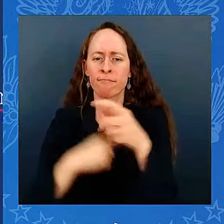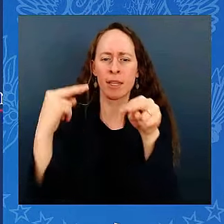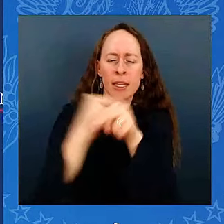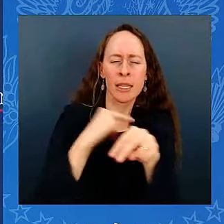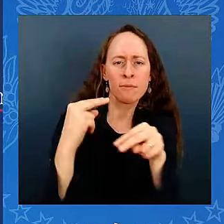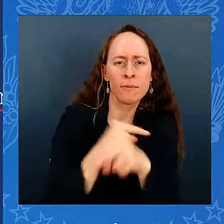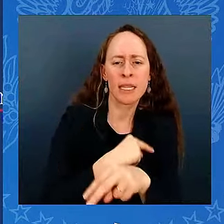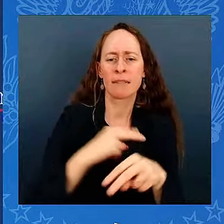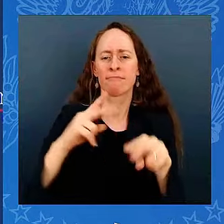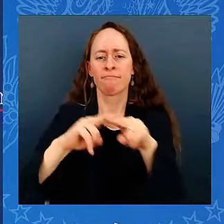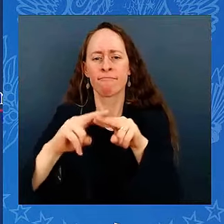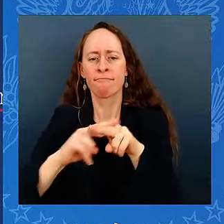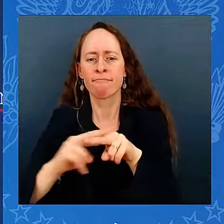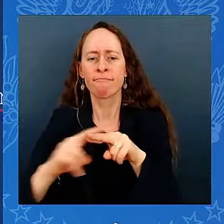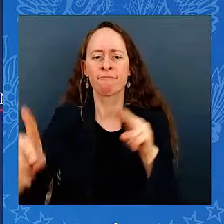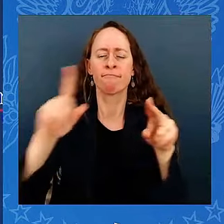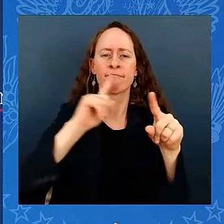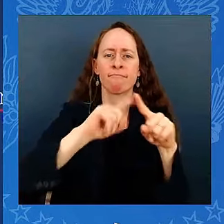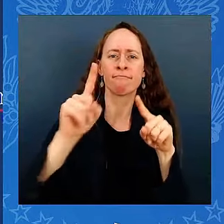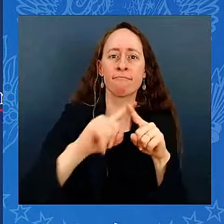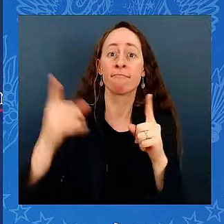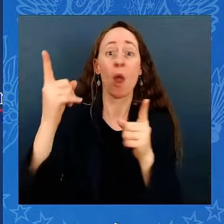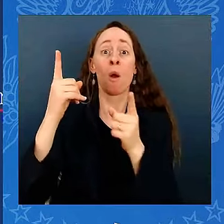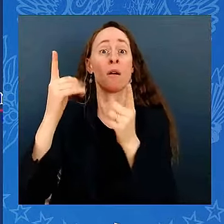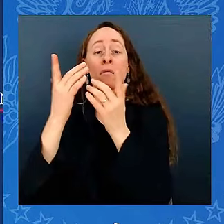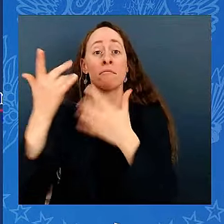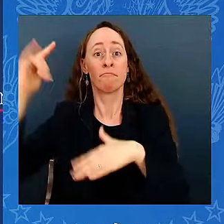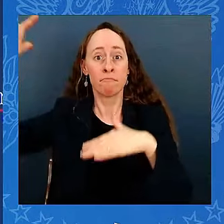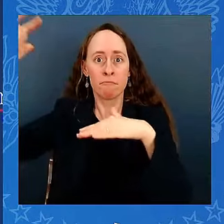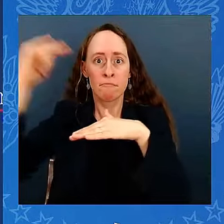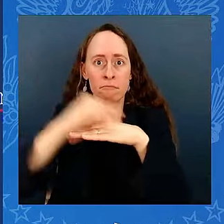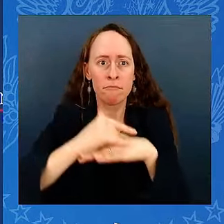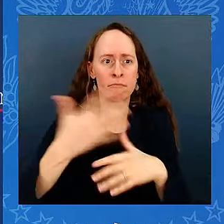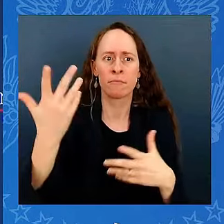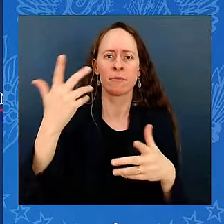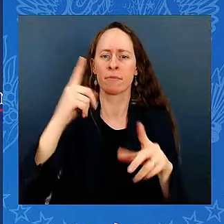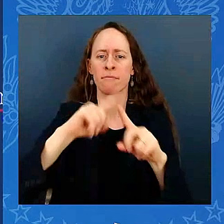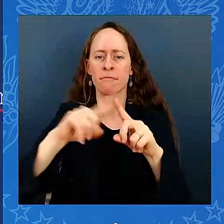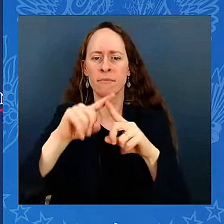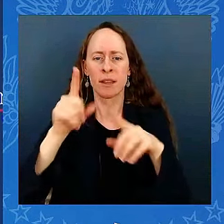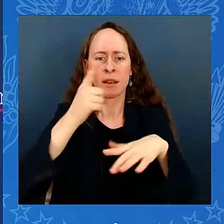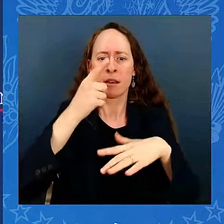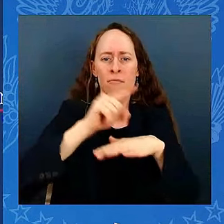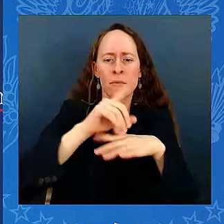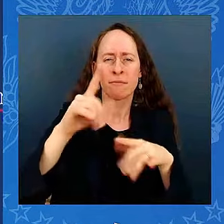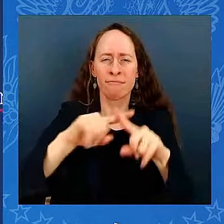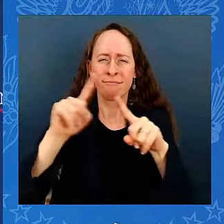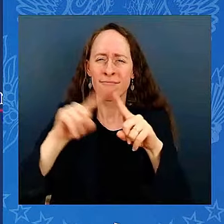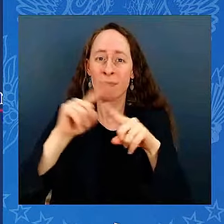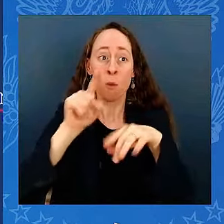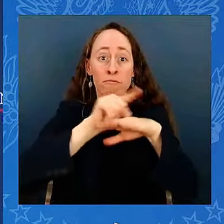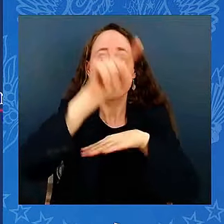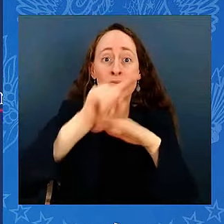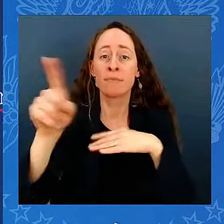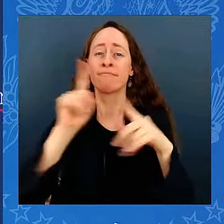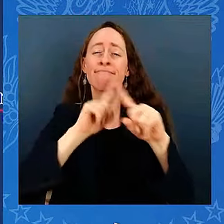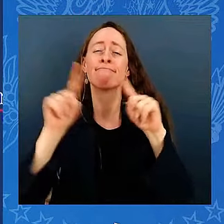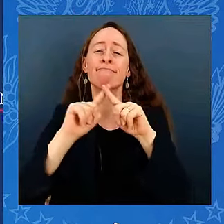tanks. They'll be made with American products and built by American workers, creating good-paying American jobs.